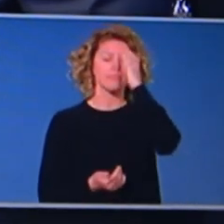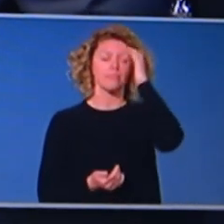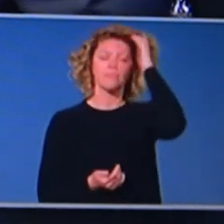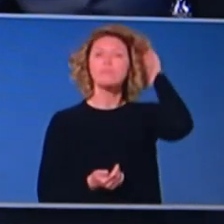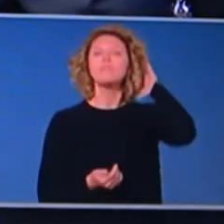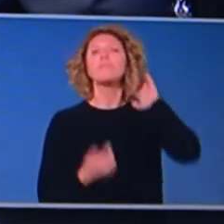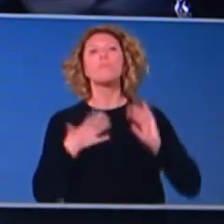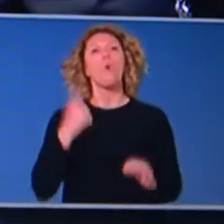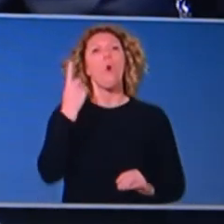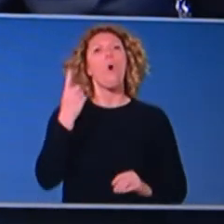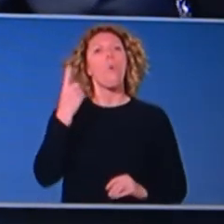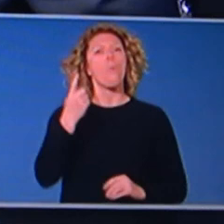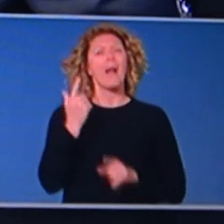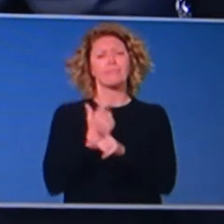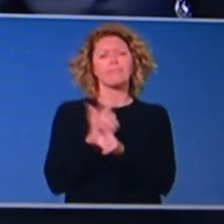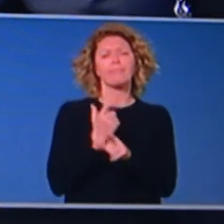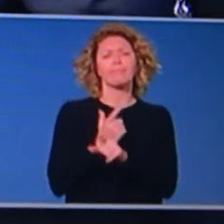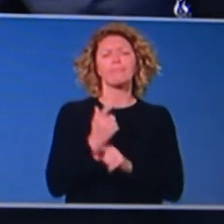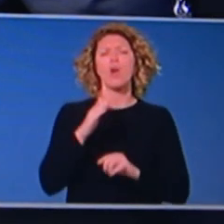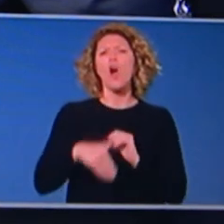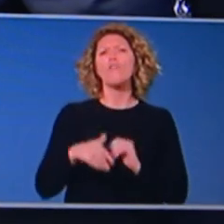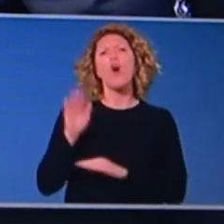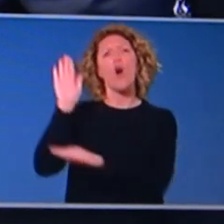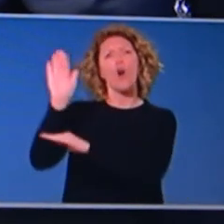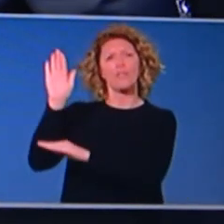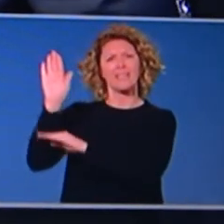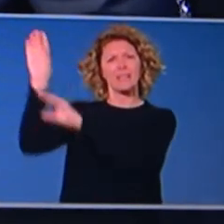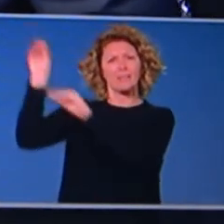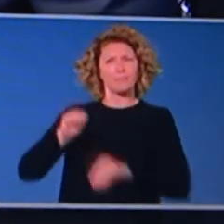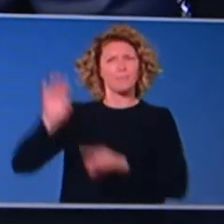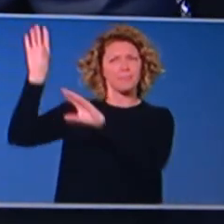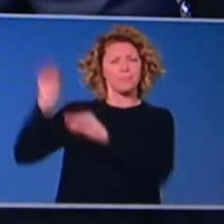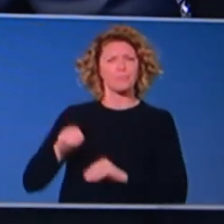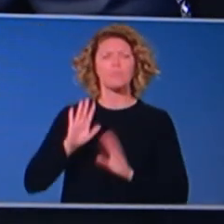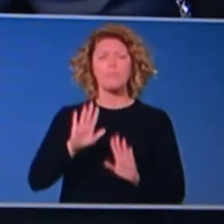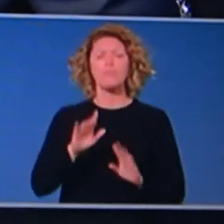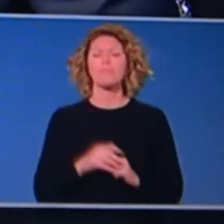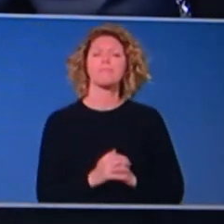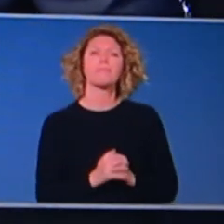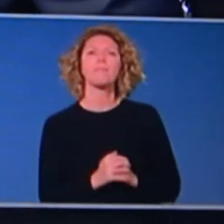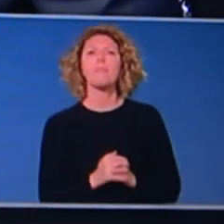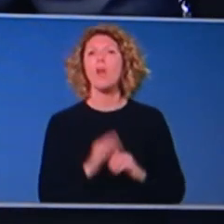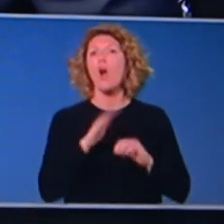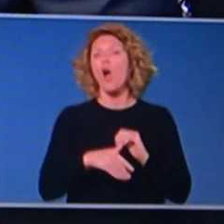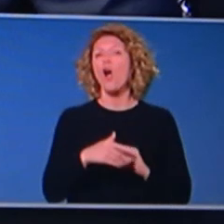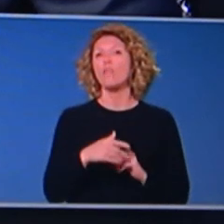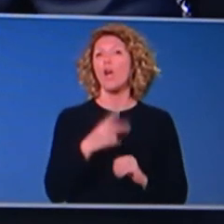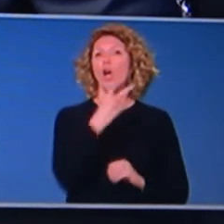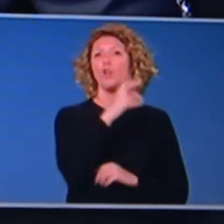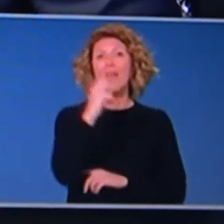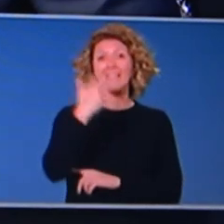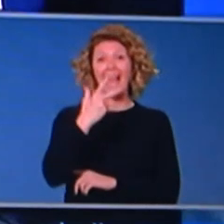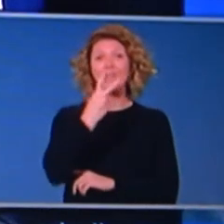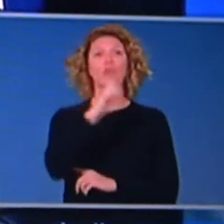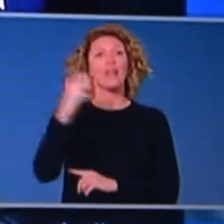on net overseas migration. Off the 18-19 year for net overseas migration, we're